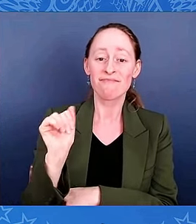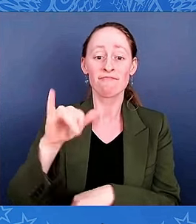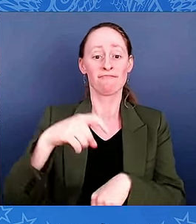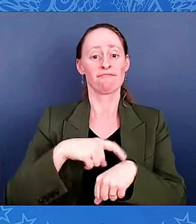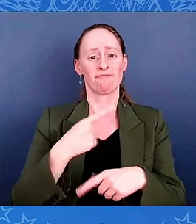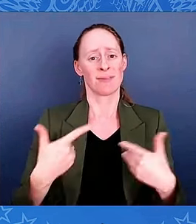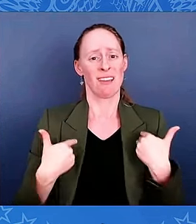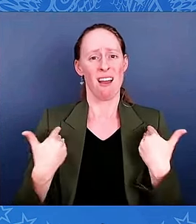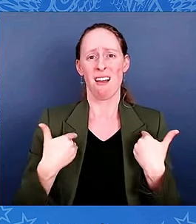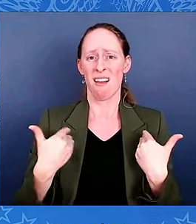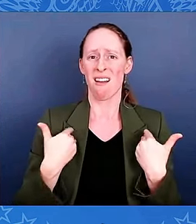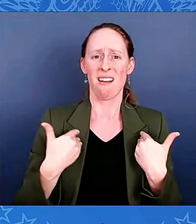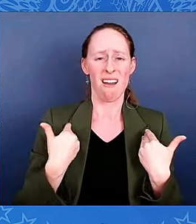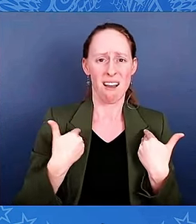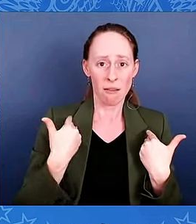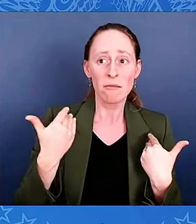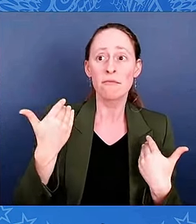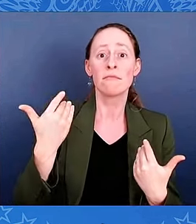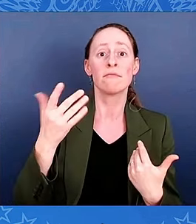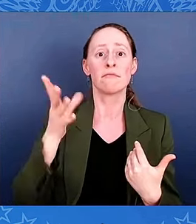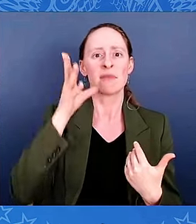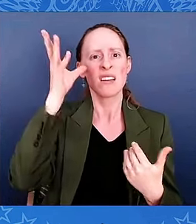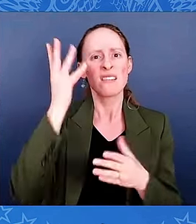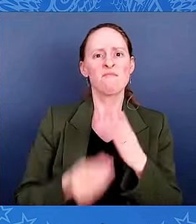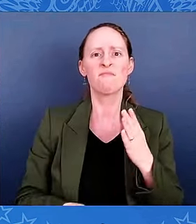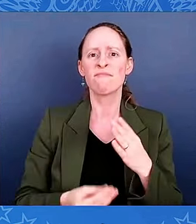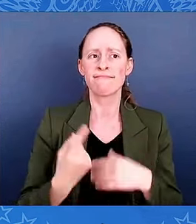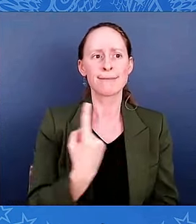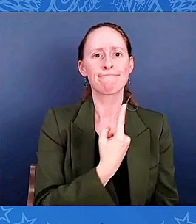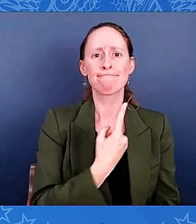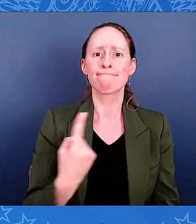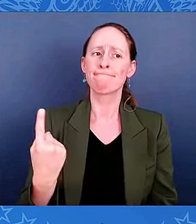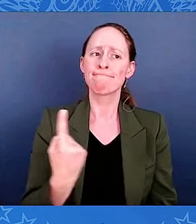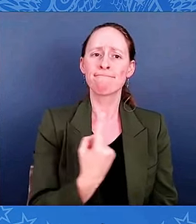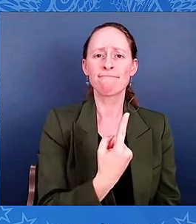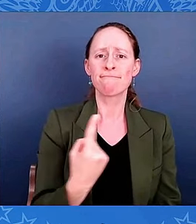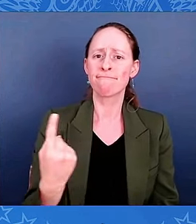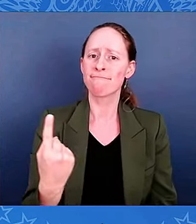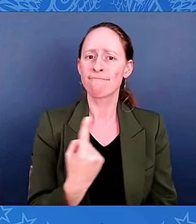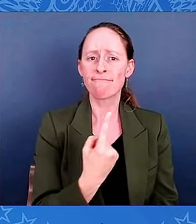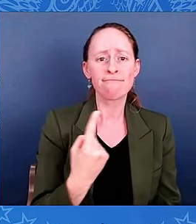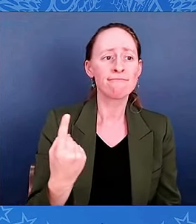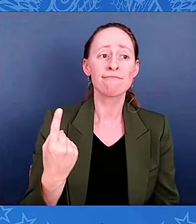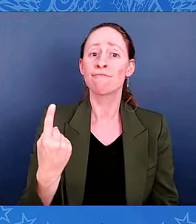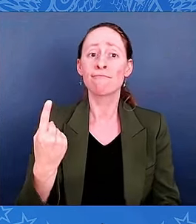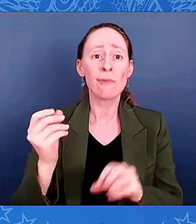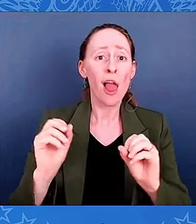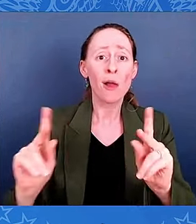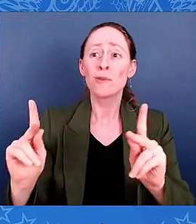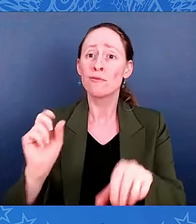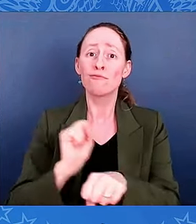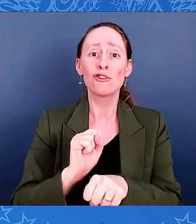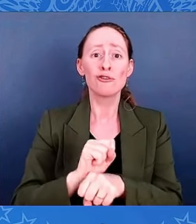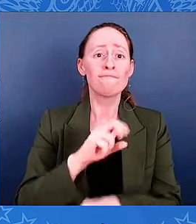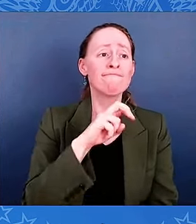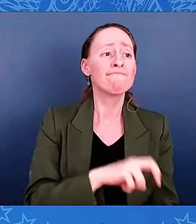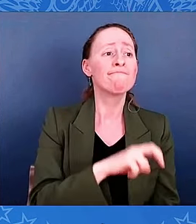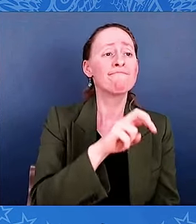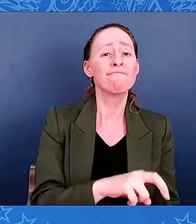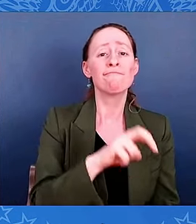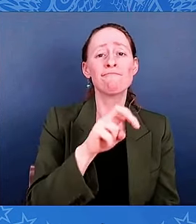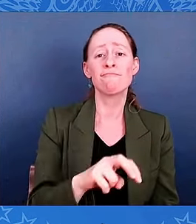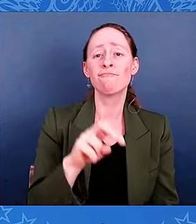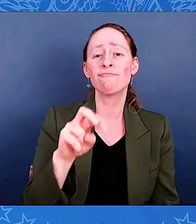was a free spirit, always searching for adventure, excitement, intrigue. In his early 20s, Philip enlisted,